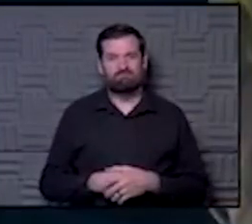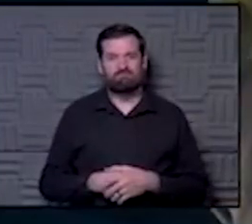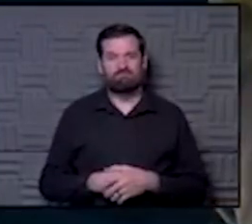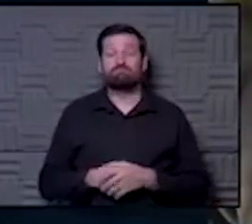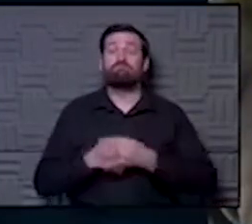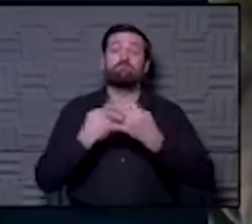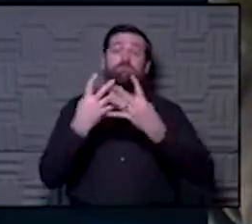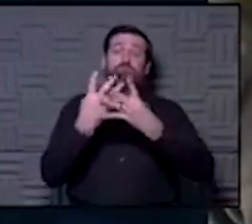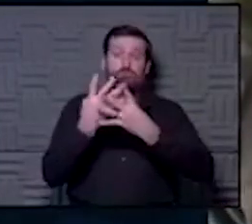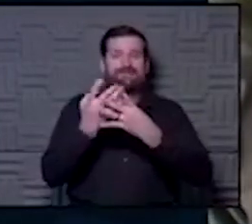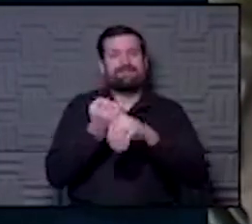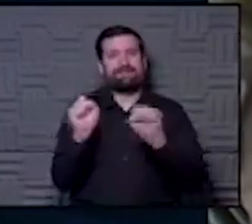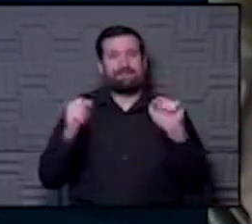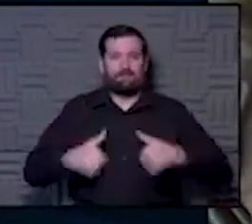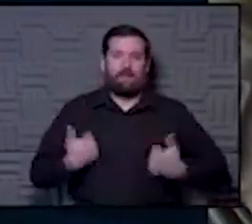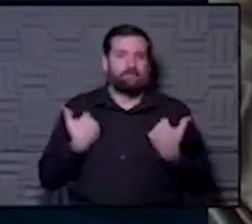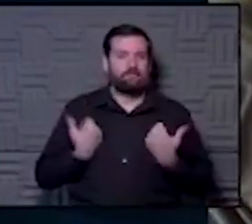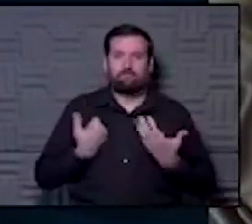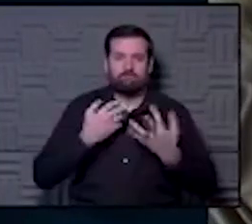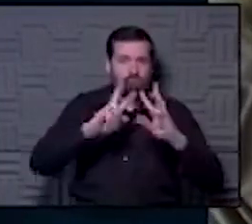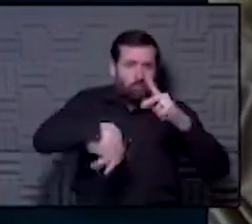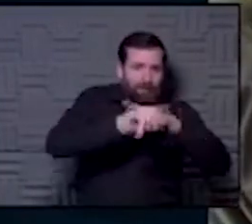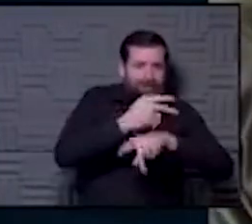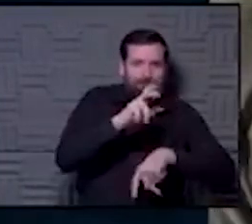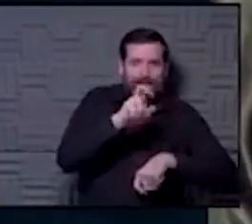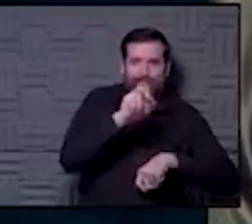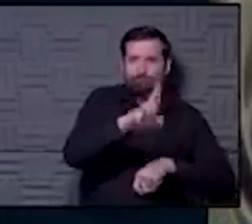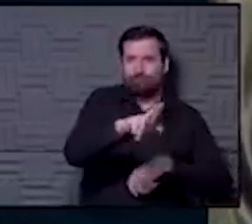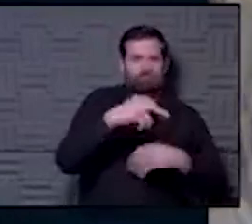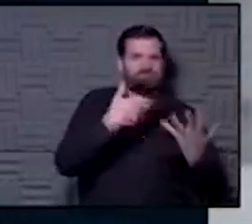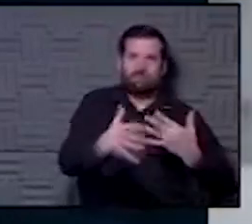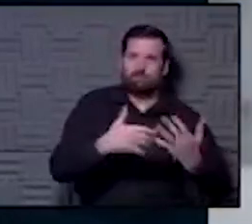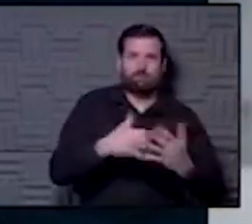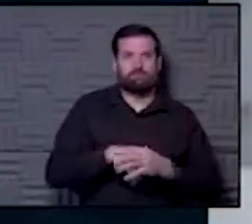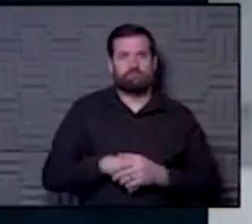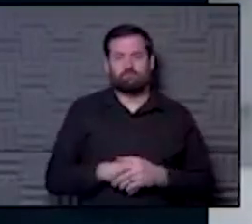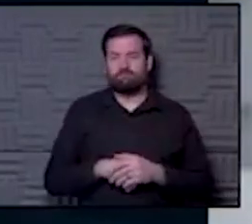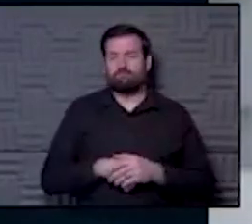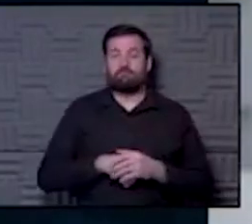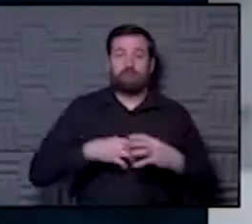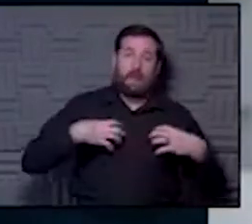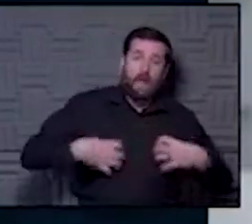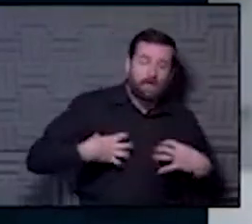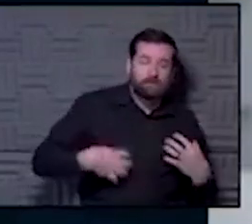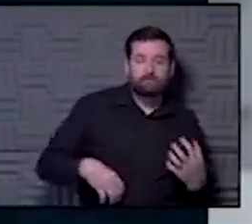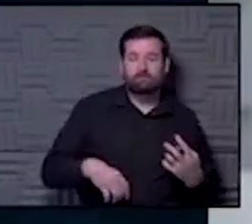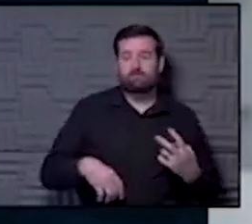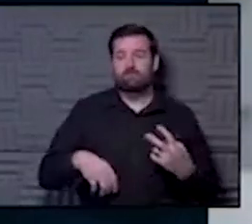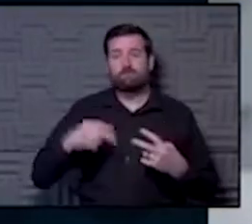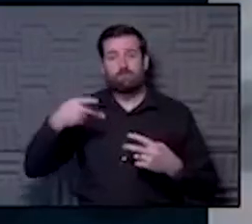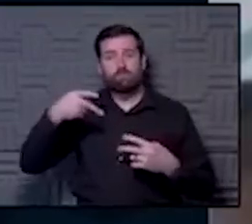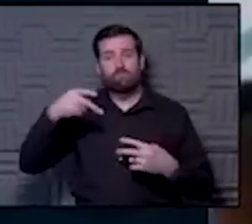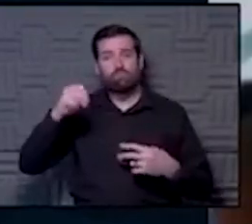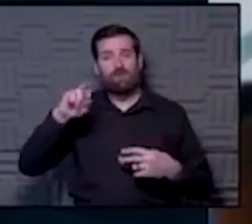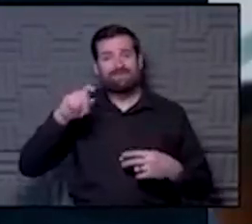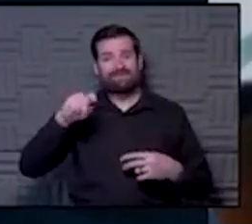Screening saves lives, and it doesn't matter what kind of cancer it is. Whether it is lung, prostate,